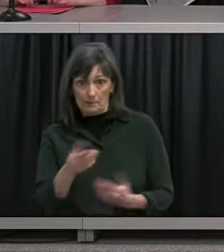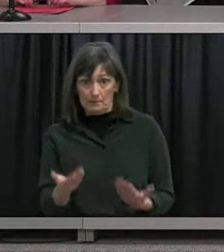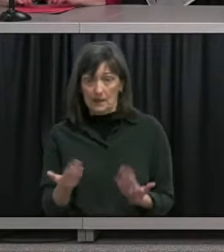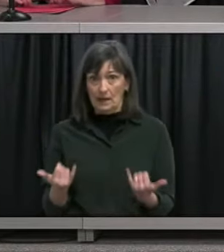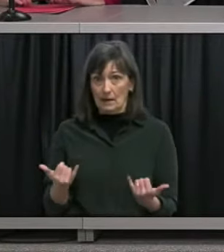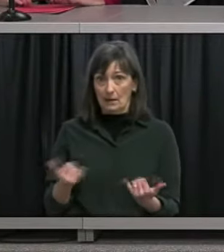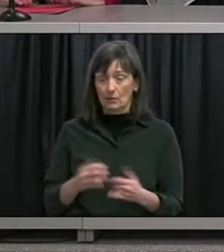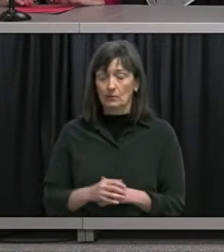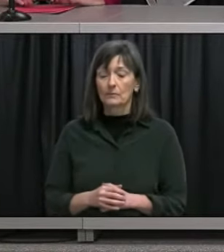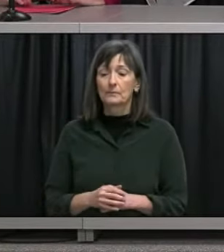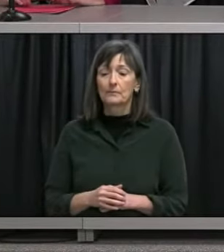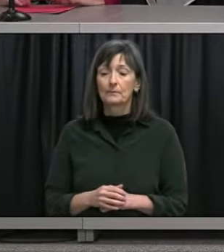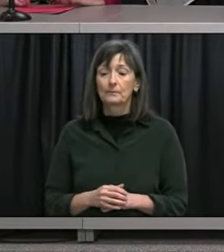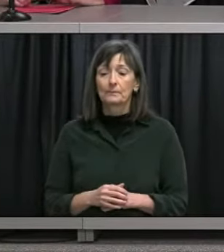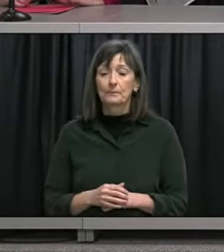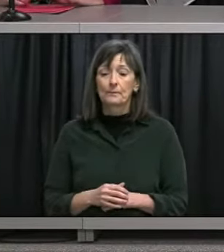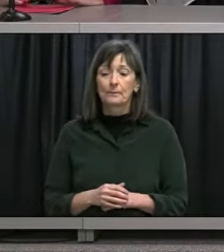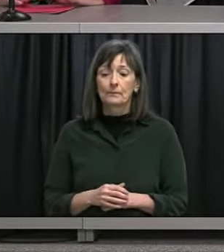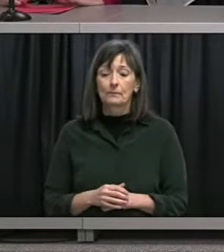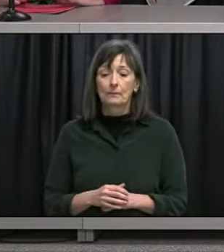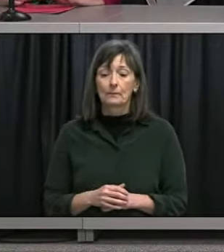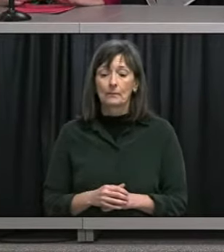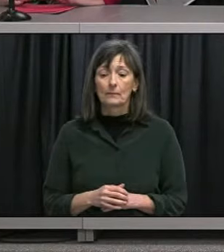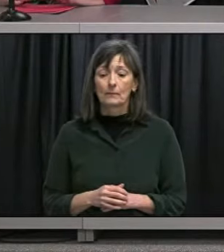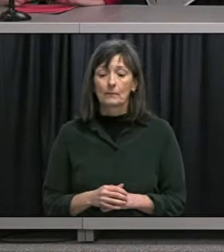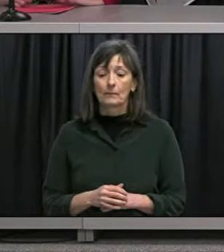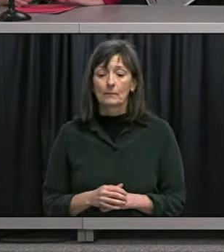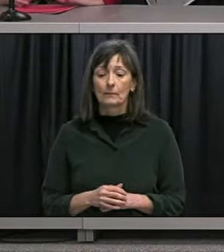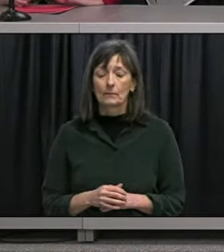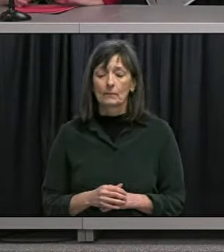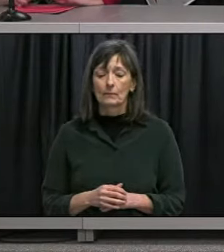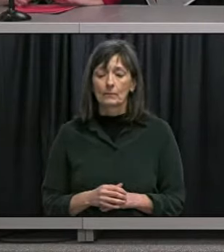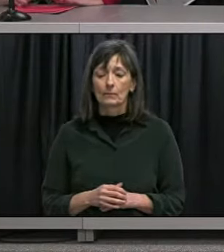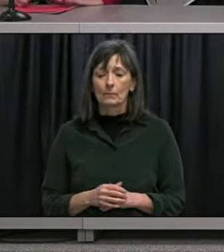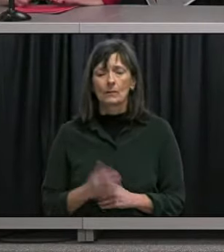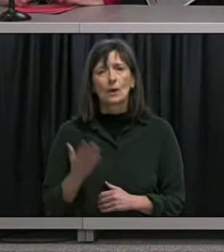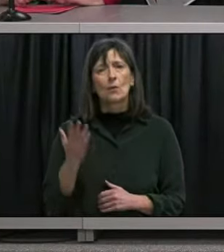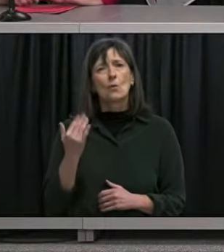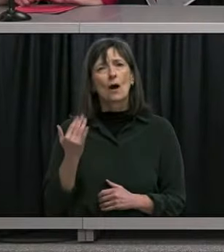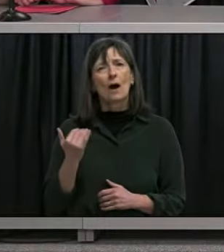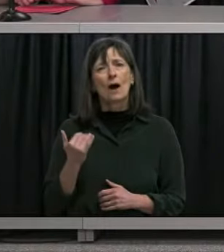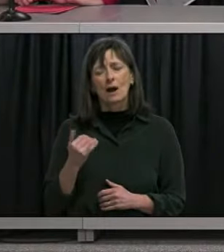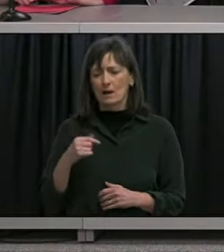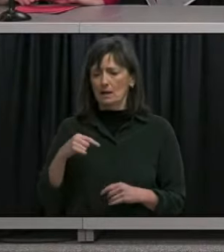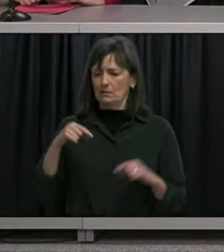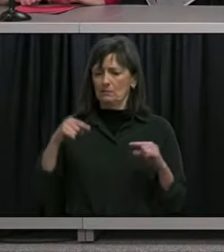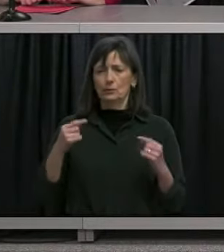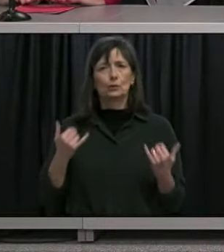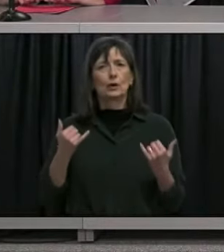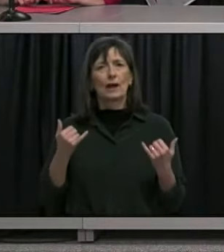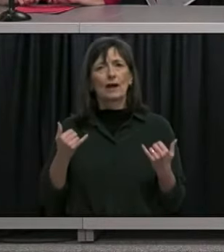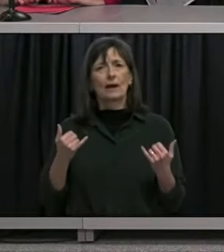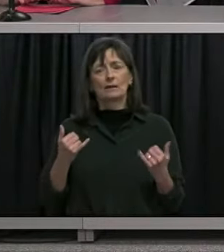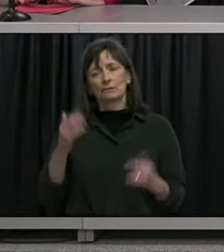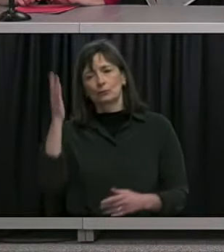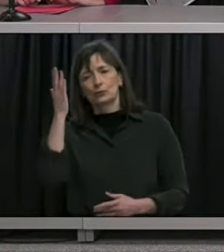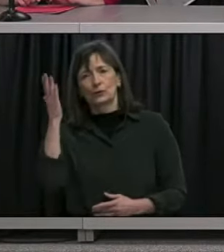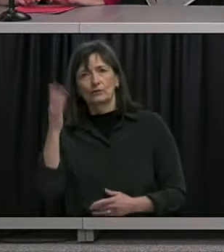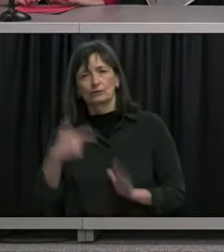I guess why do we believe that it was so important for us to share this information at this particular time